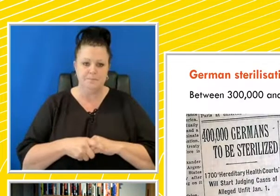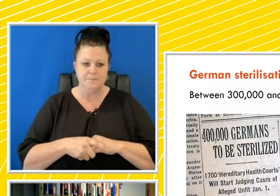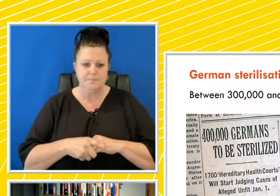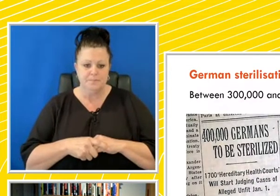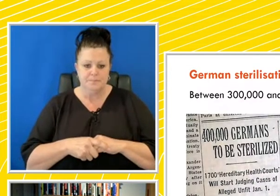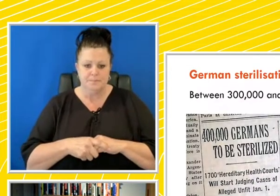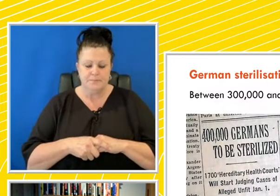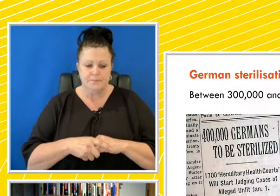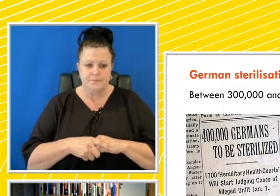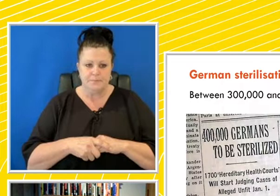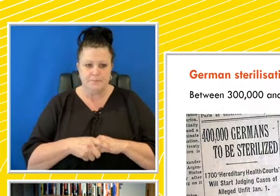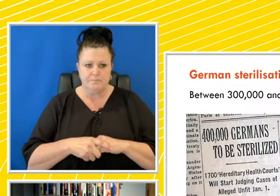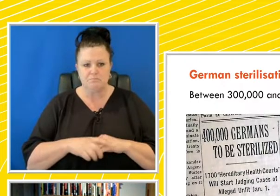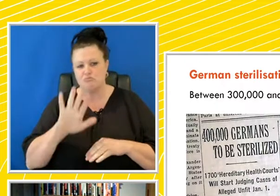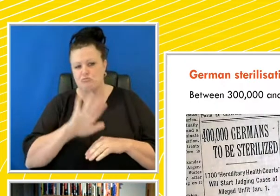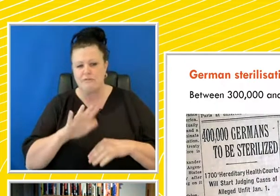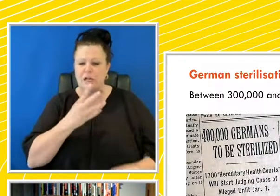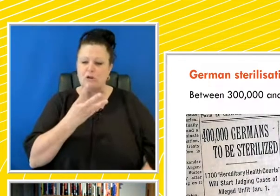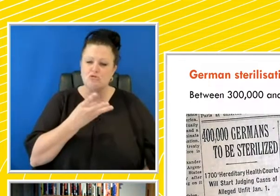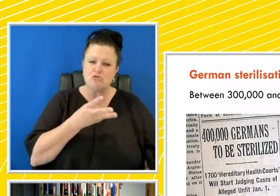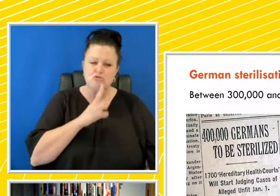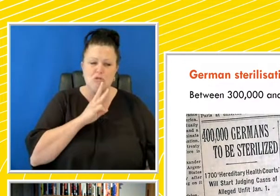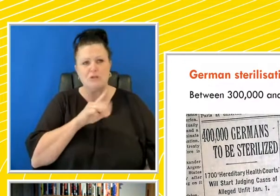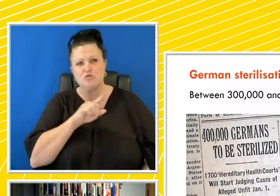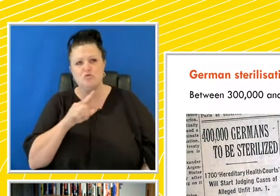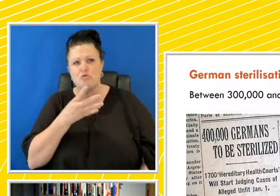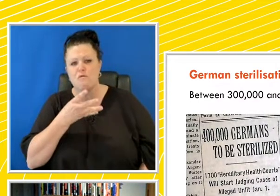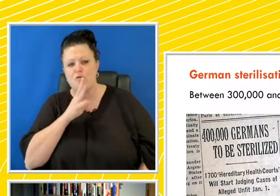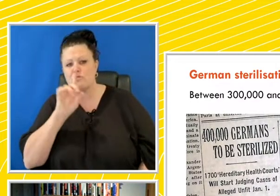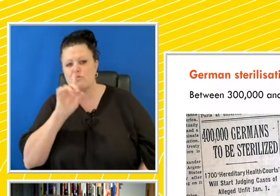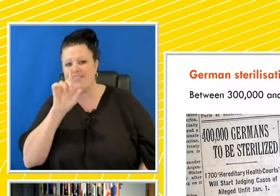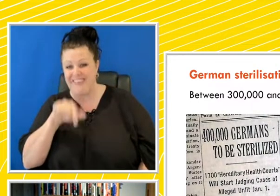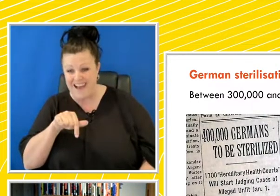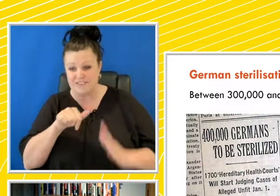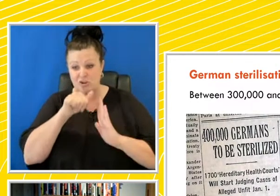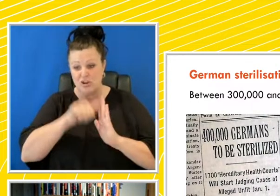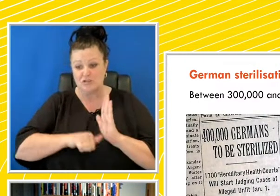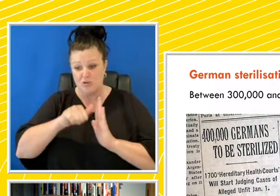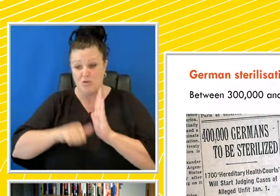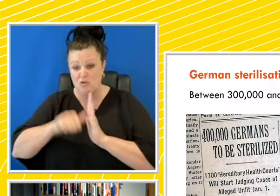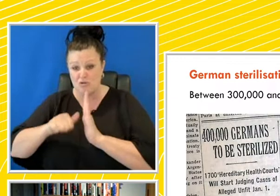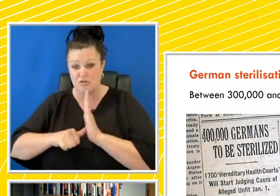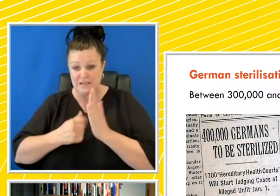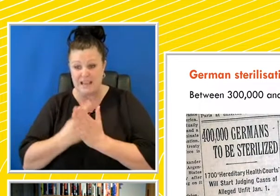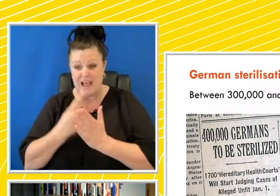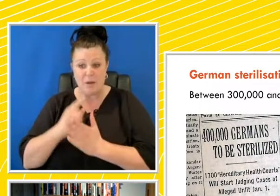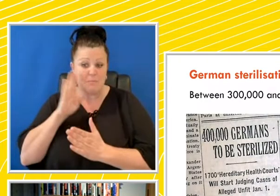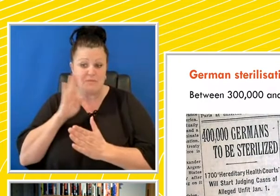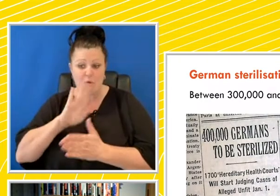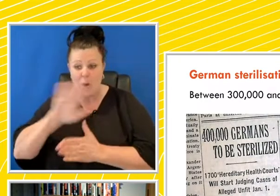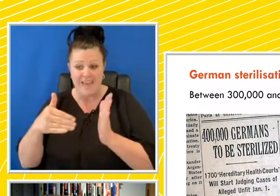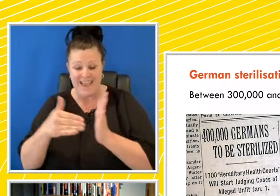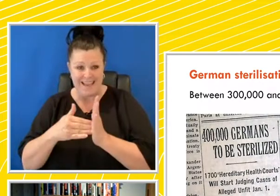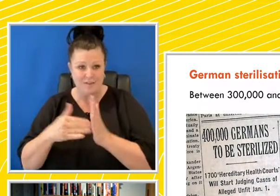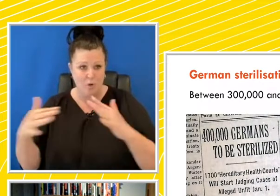And between 300,000 and 400,000 of these are performed by the end of the war, beginning in 1934.